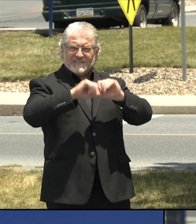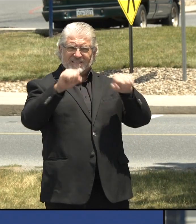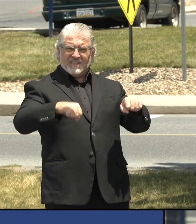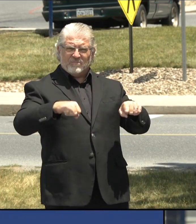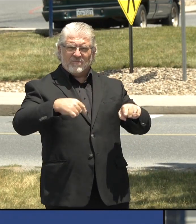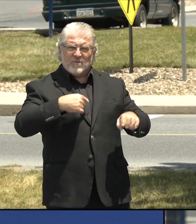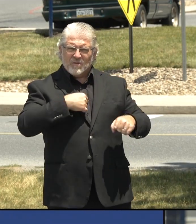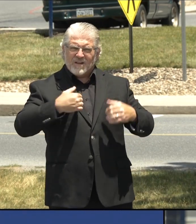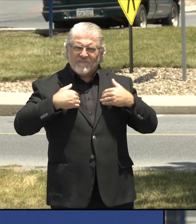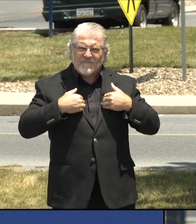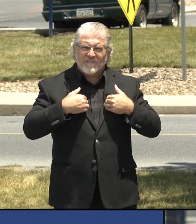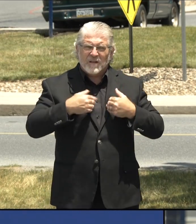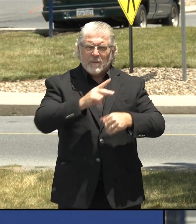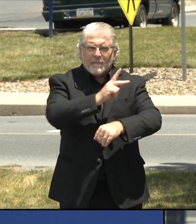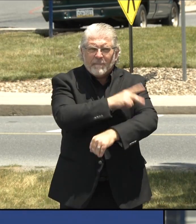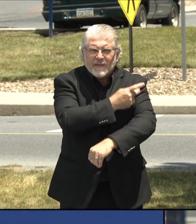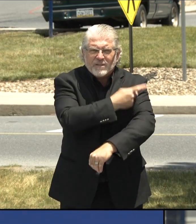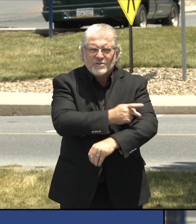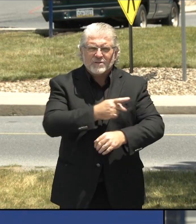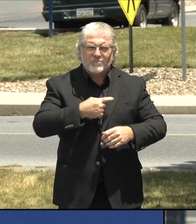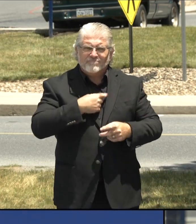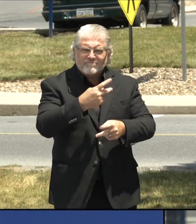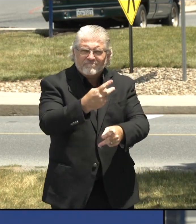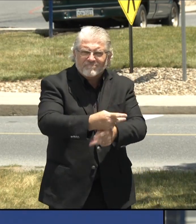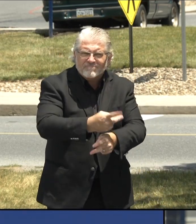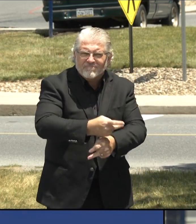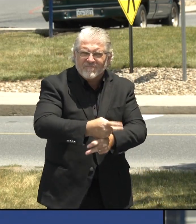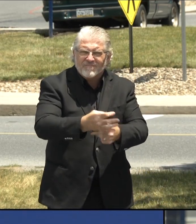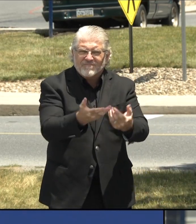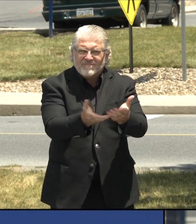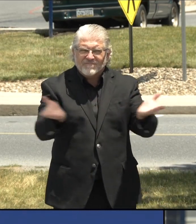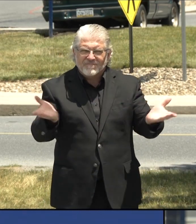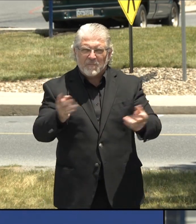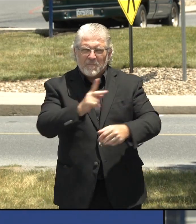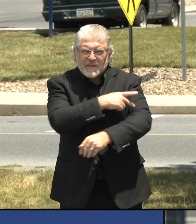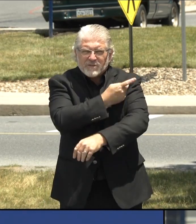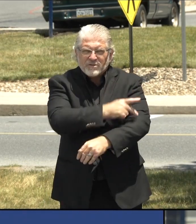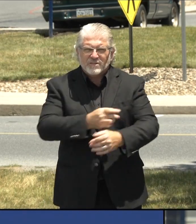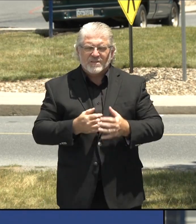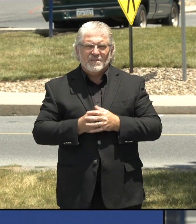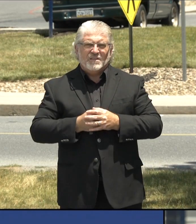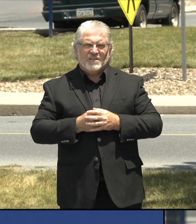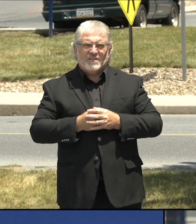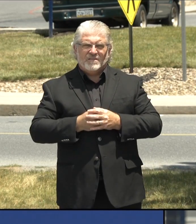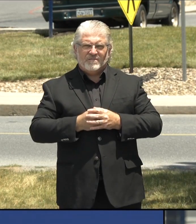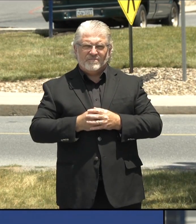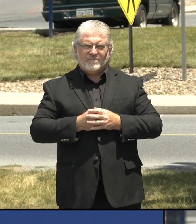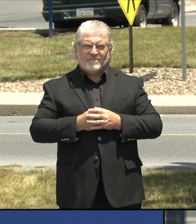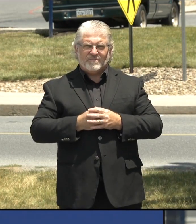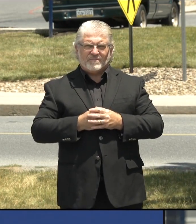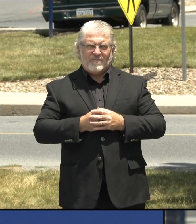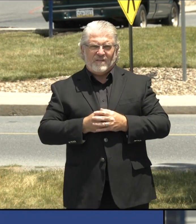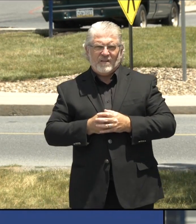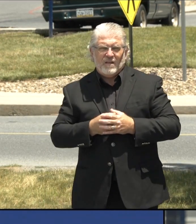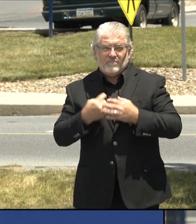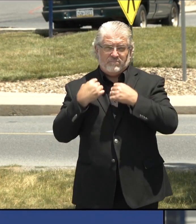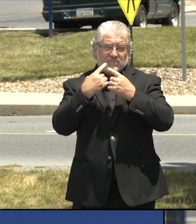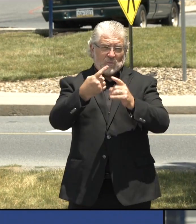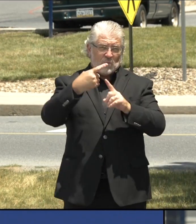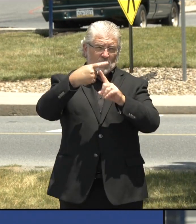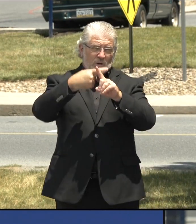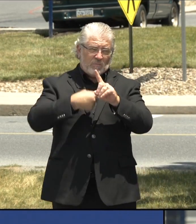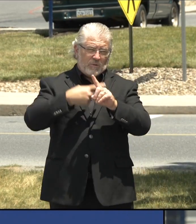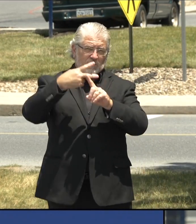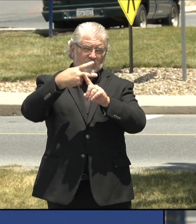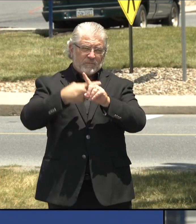number of patients under our care in our footprint that, for the last month or two, have been afraid